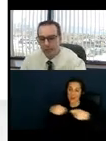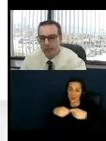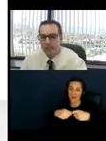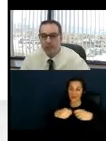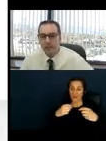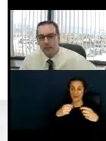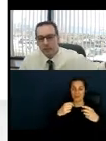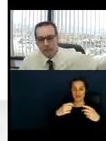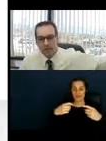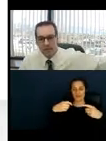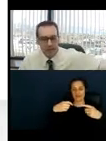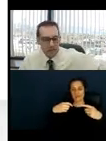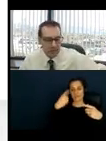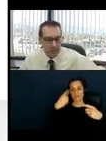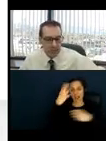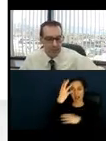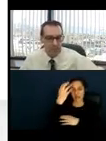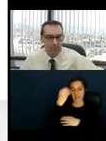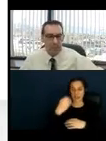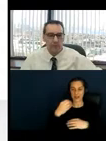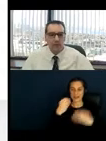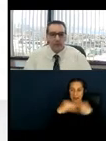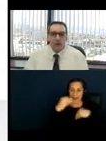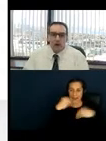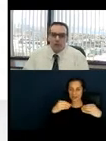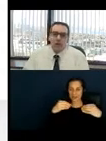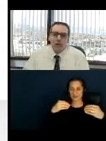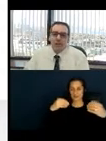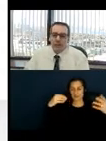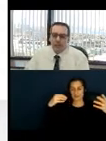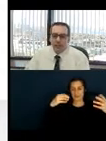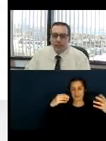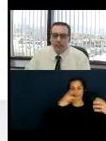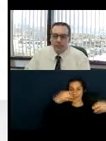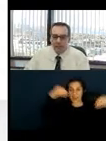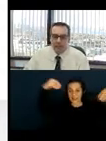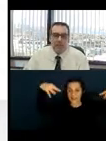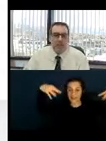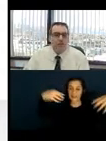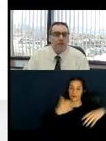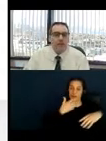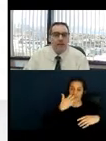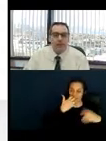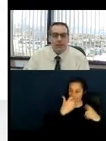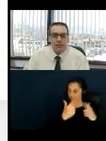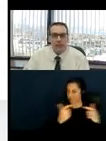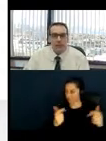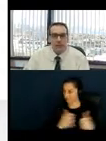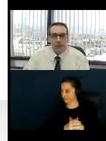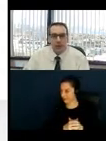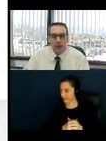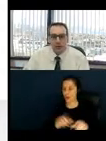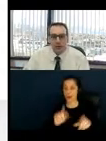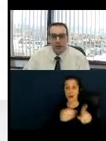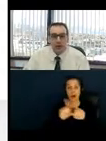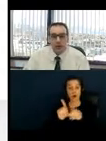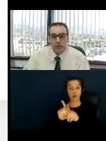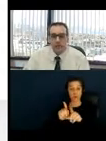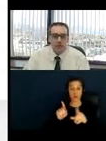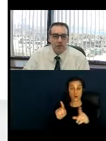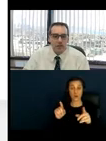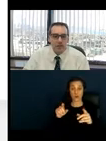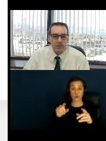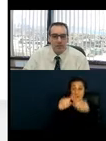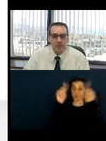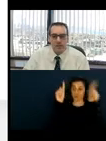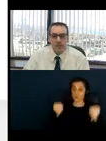related to the outdoor dining section. Also having clear and easy to understand language, wayfinding, or